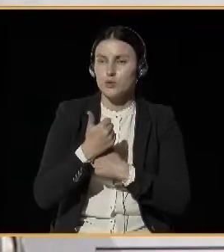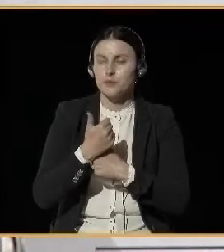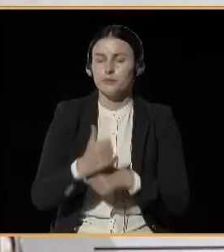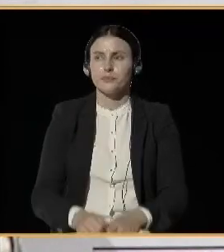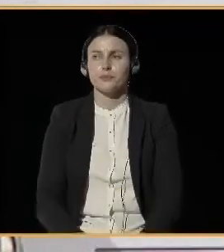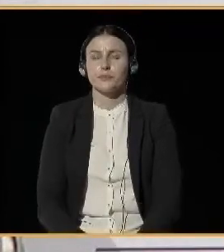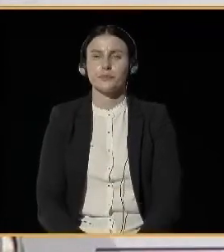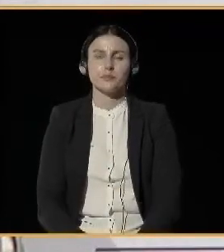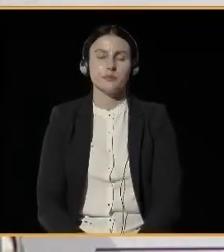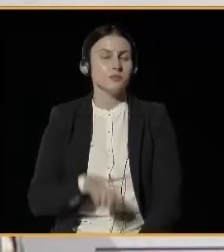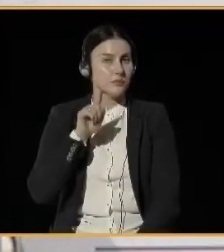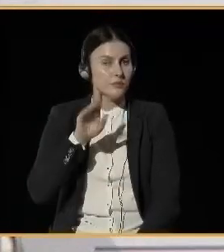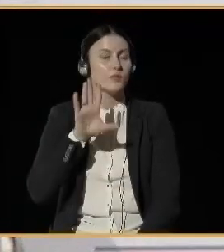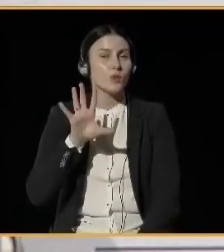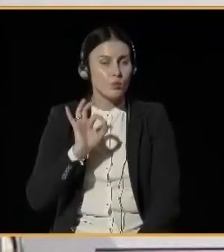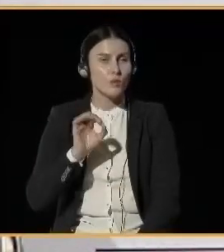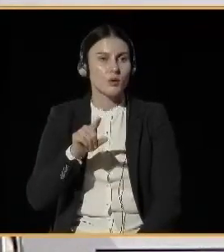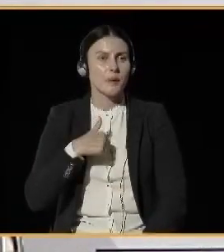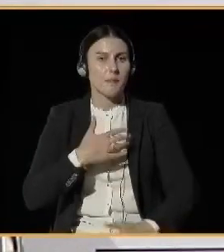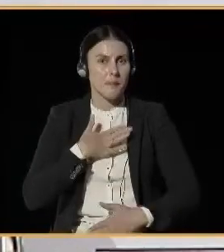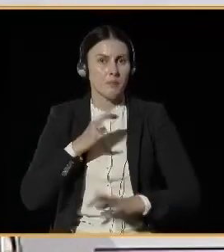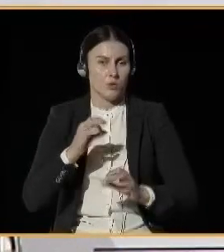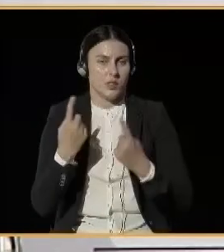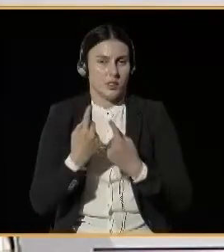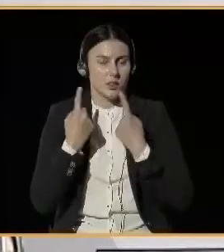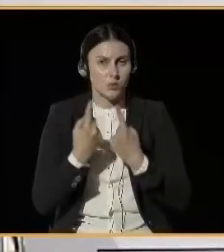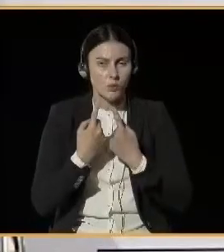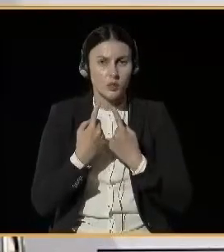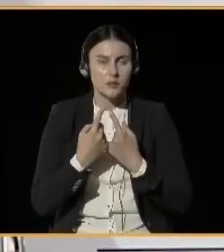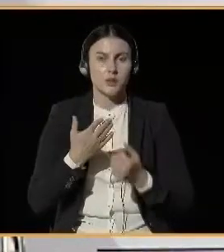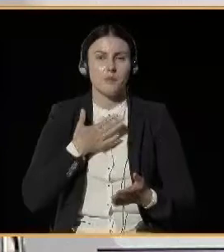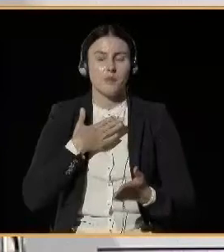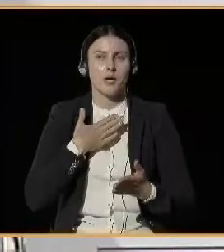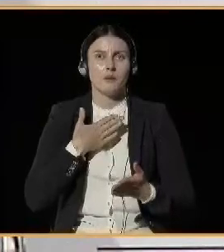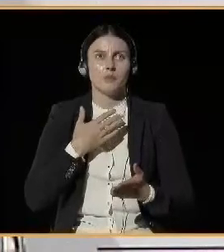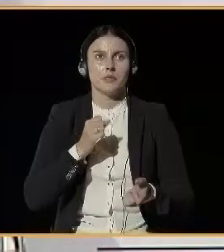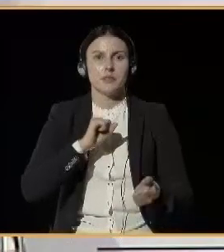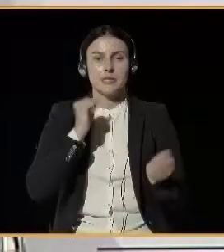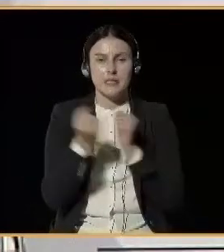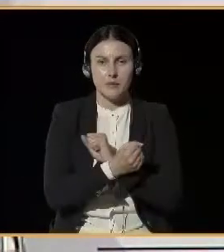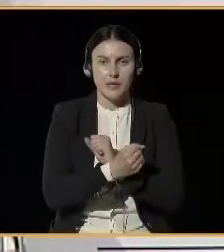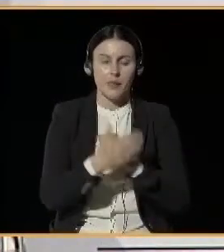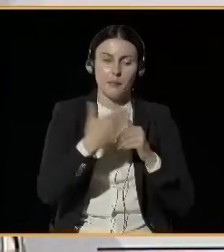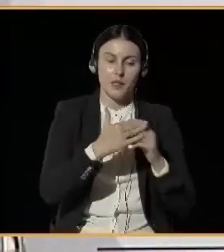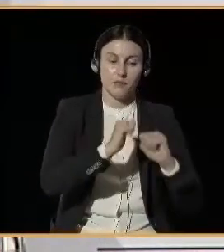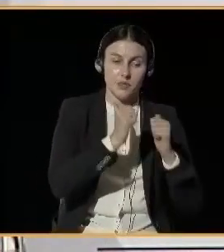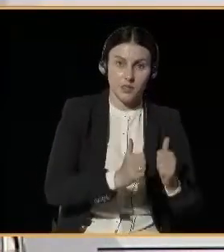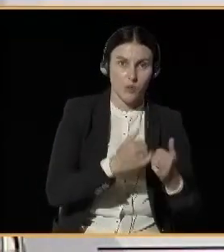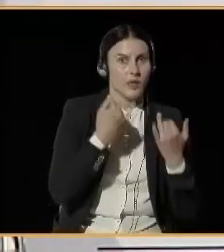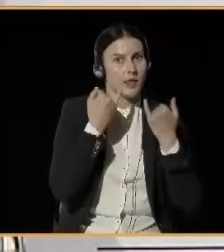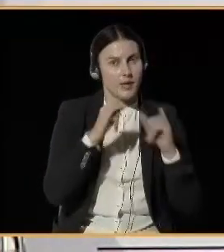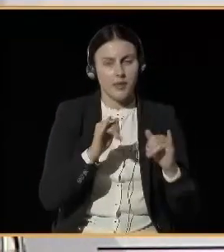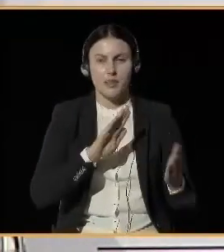of solid, transition from solid fuel to other fuels for heating,